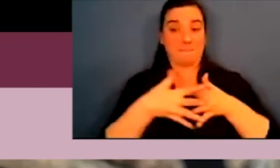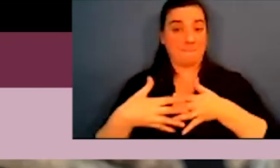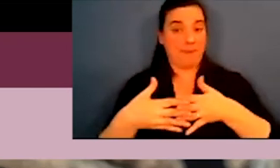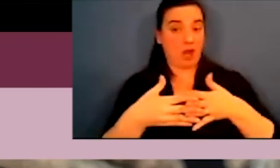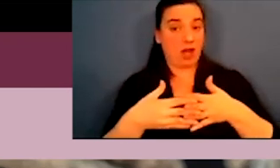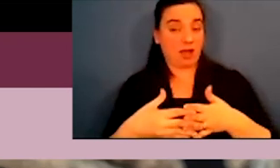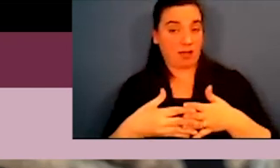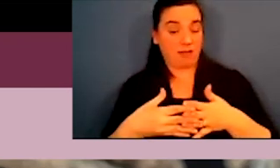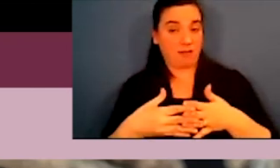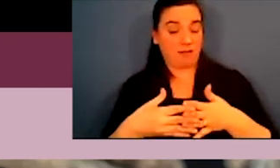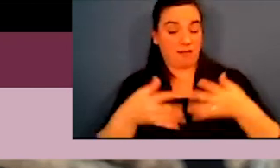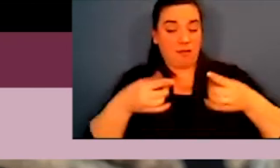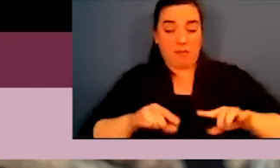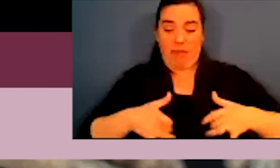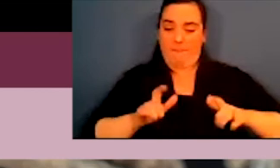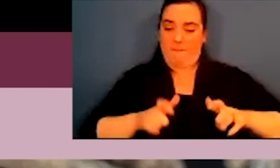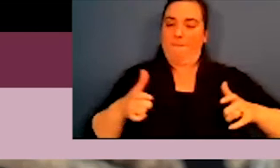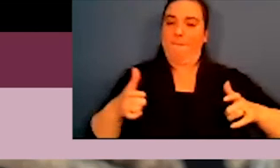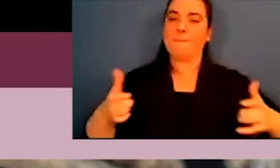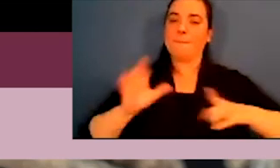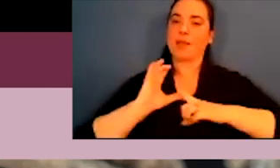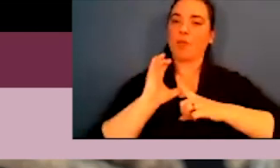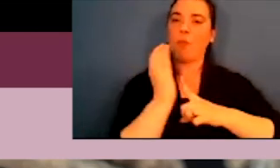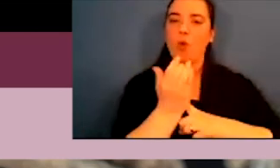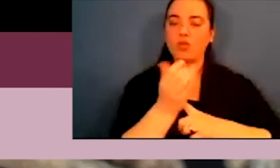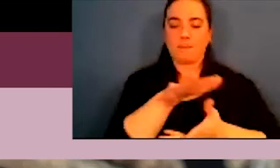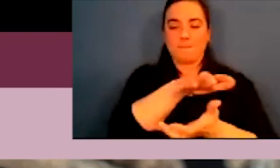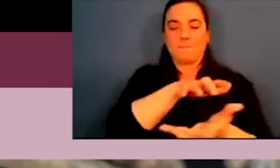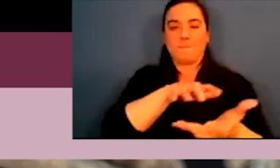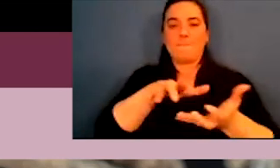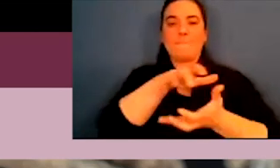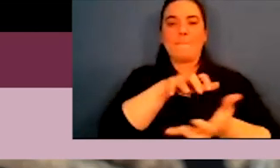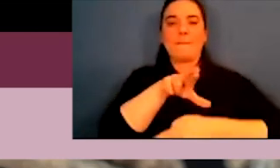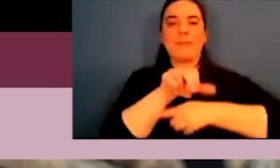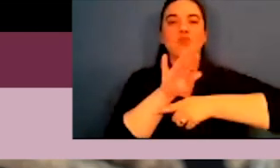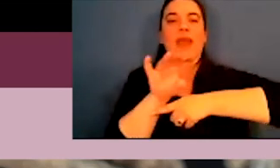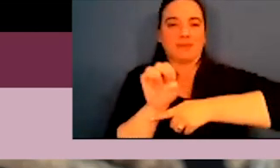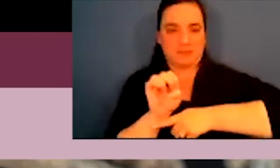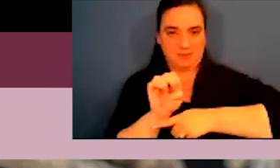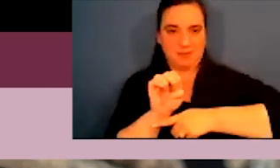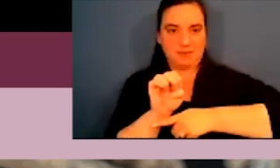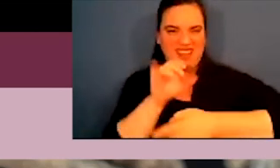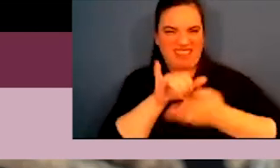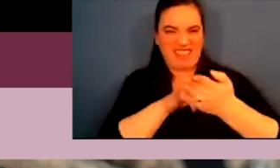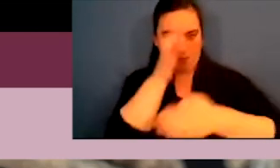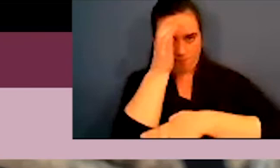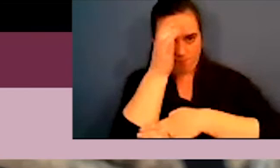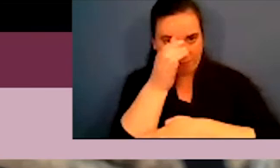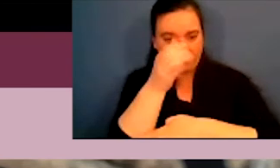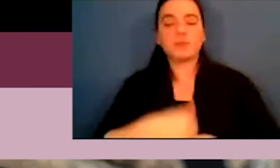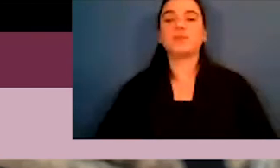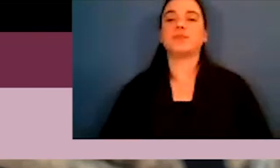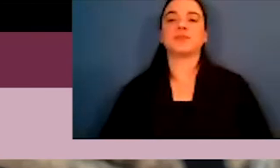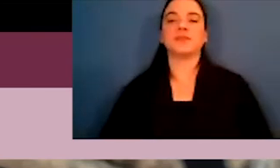identity, in Latin America, there is a big culture of this